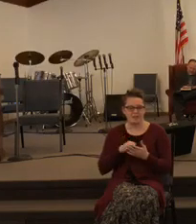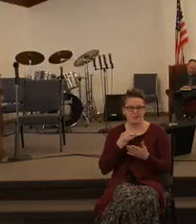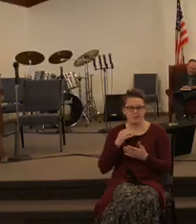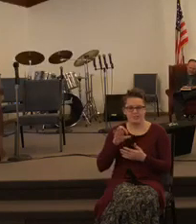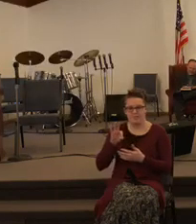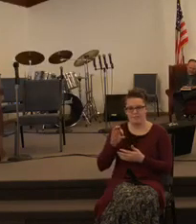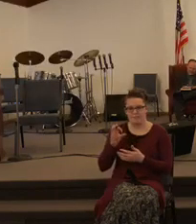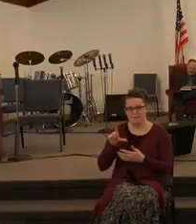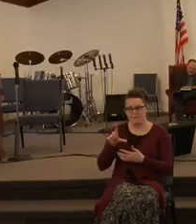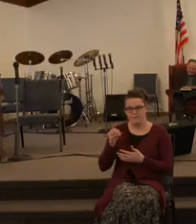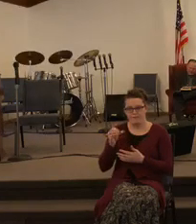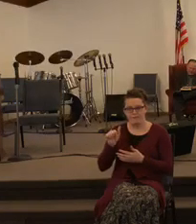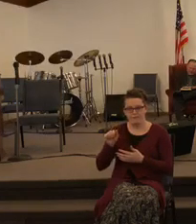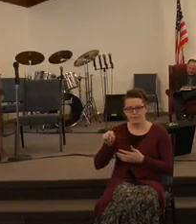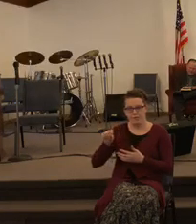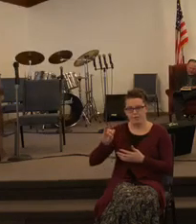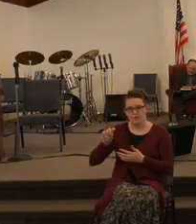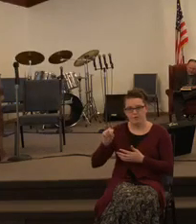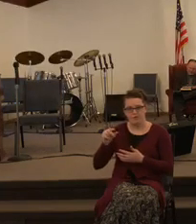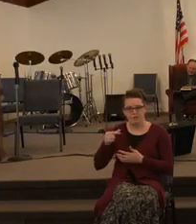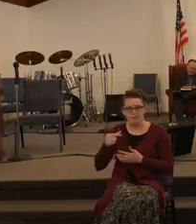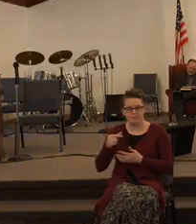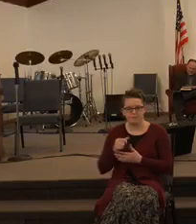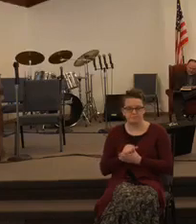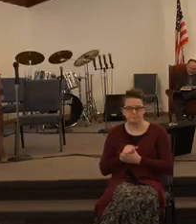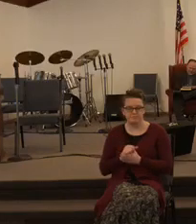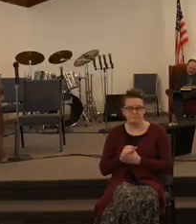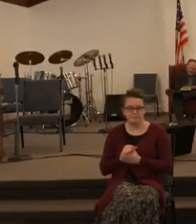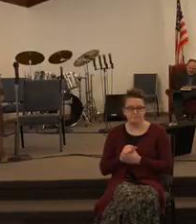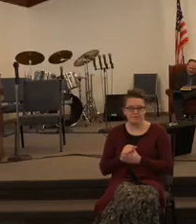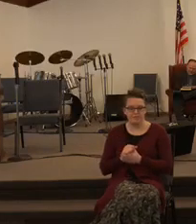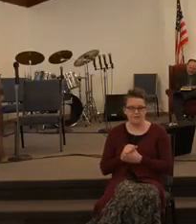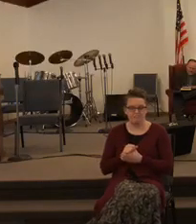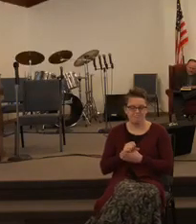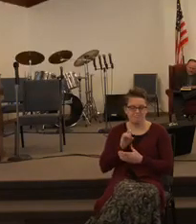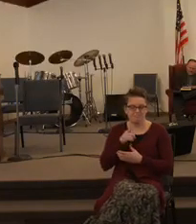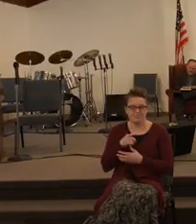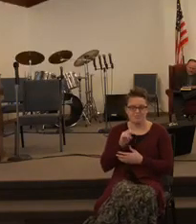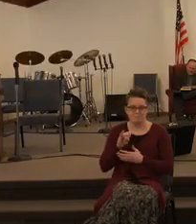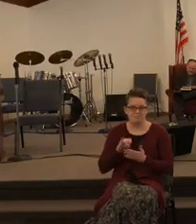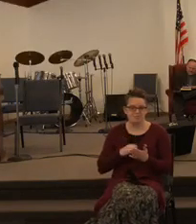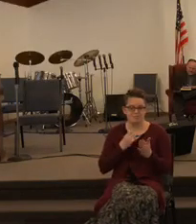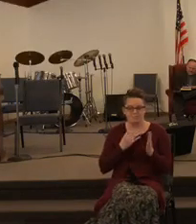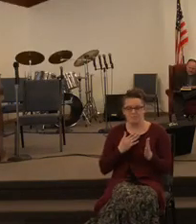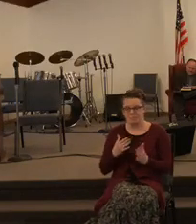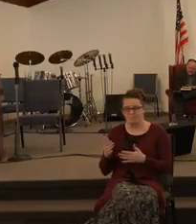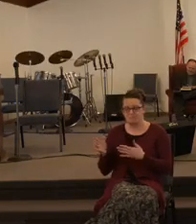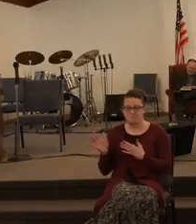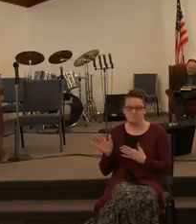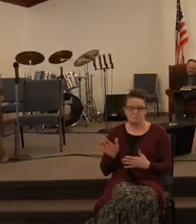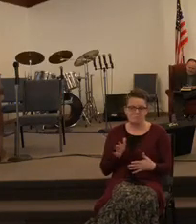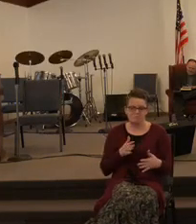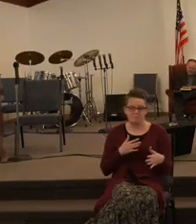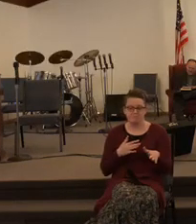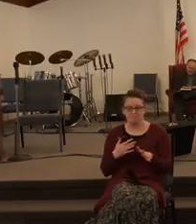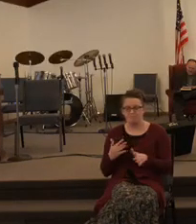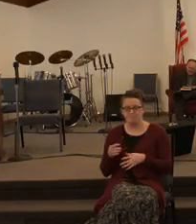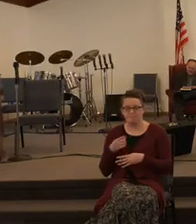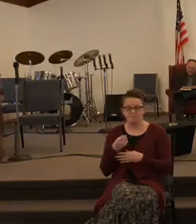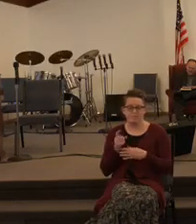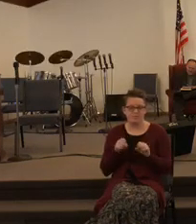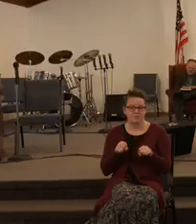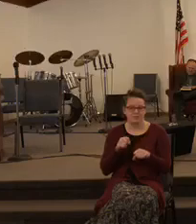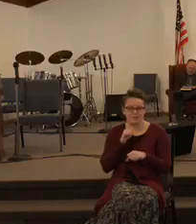where you're going to be. If it decides to blow then you're going to move on down the road. You cannot